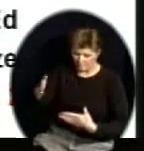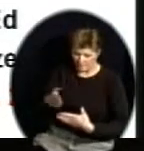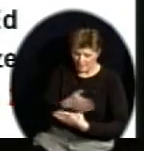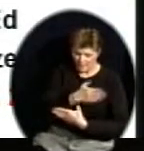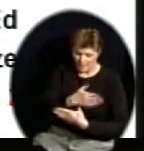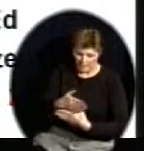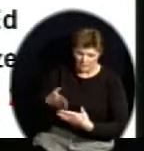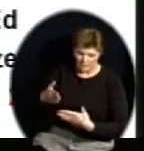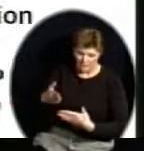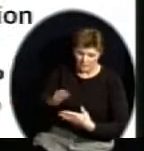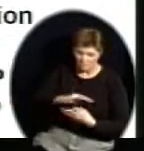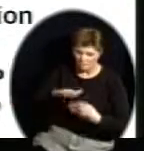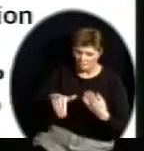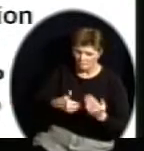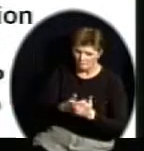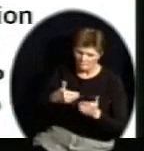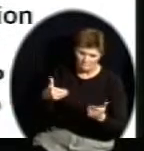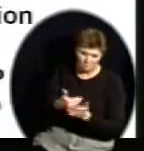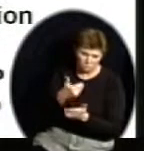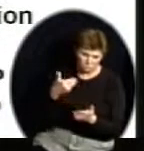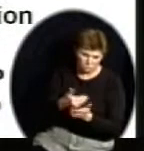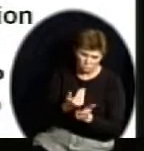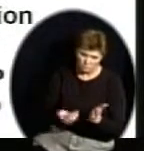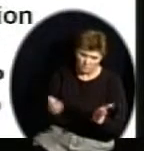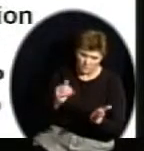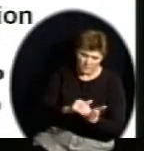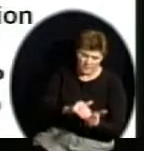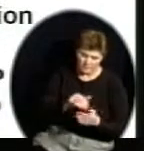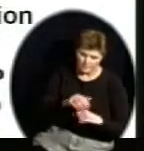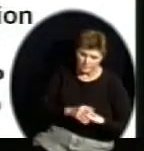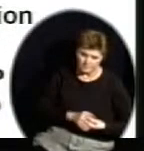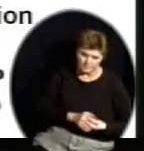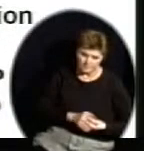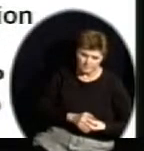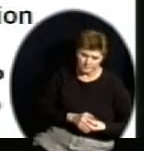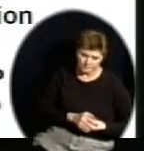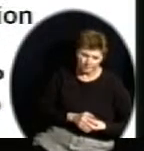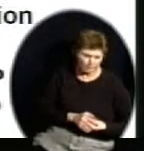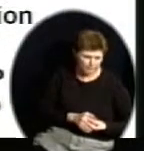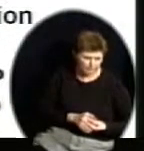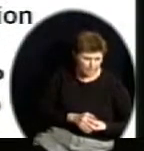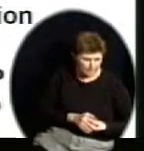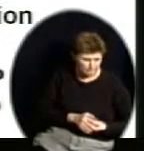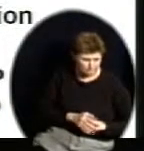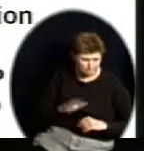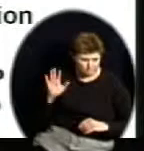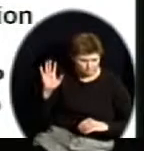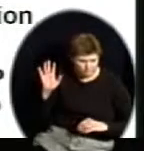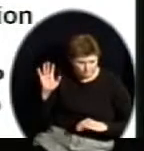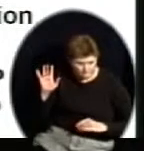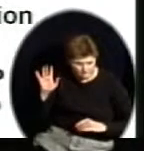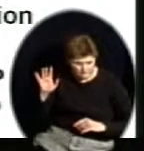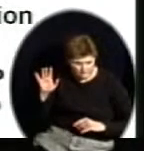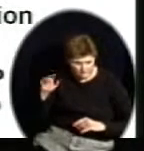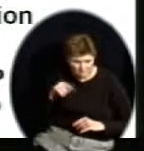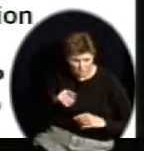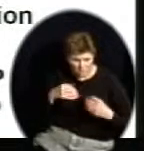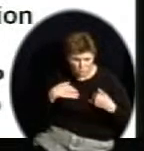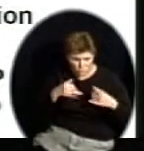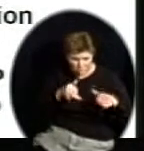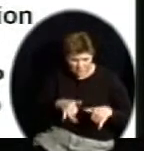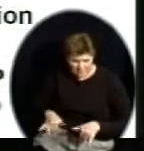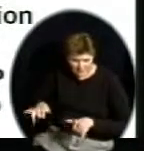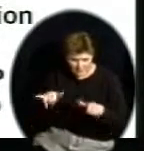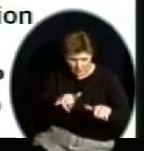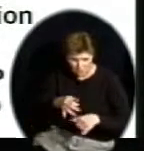this is new. Again, standard of excellence coming. Well, I just want to hear You had the standard of excellence highlighted in